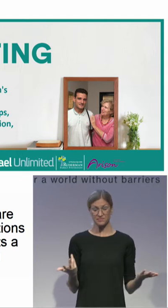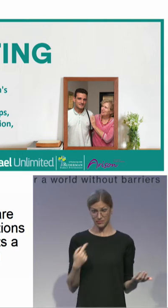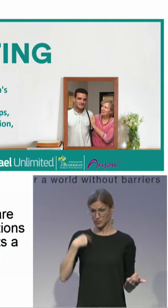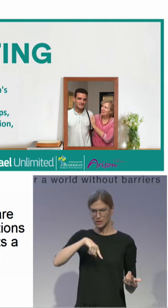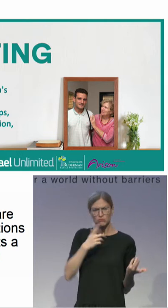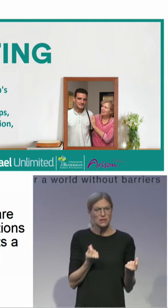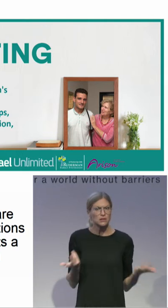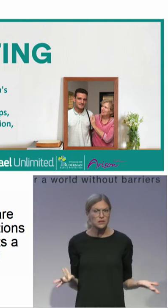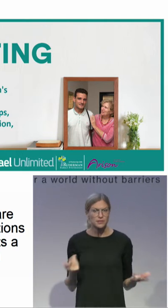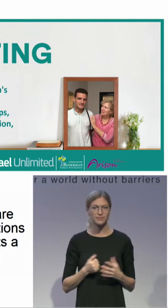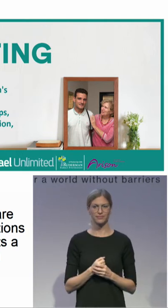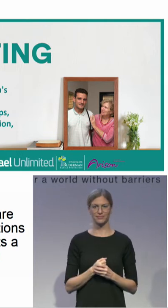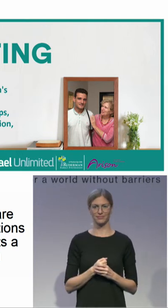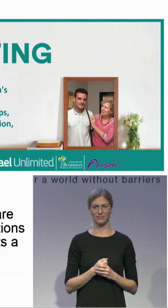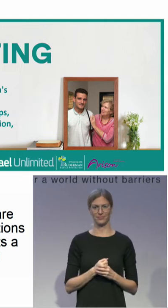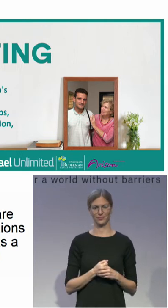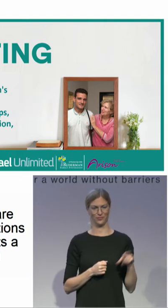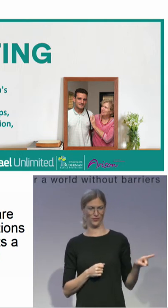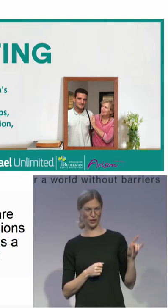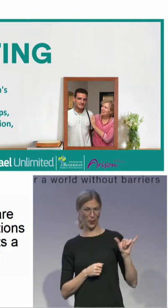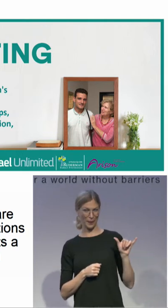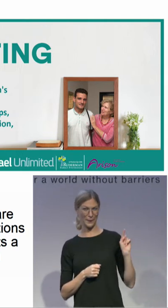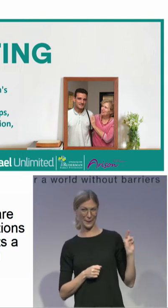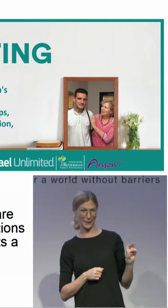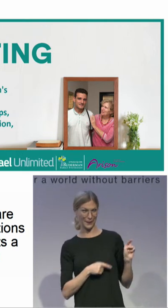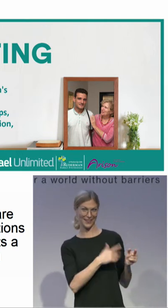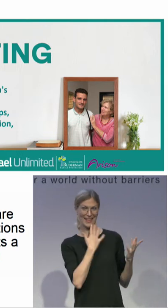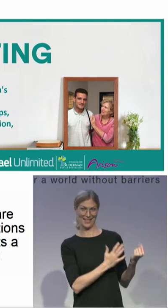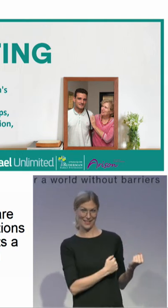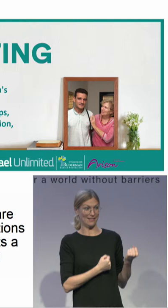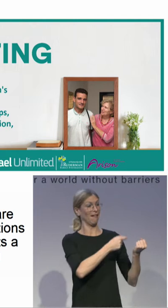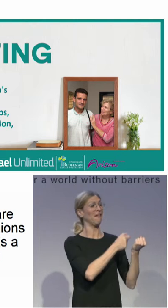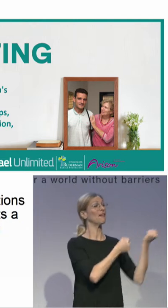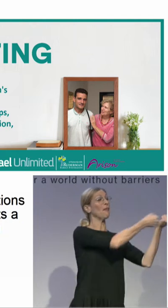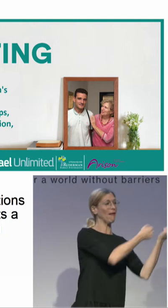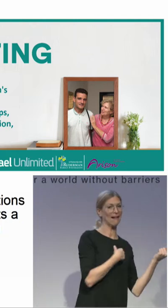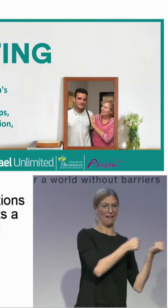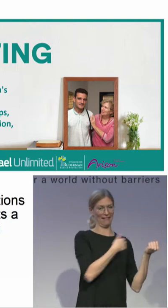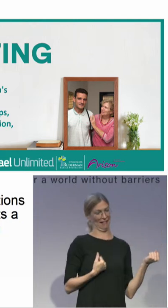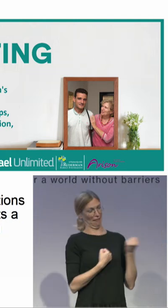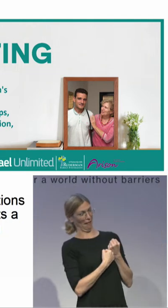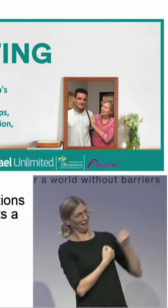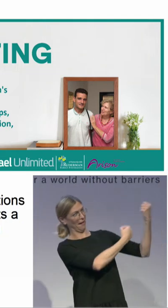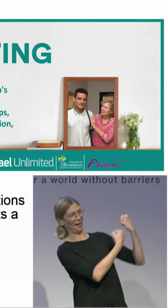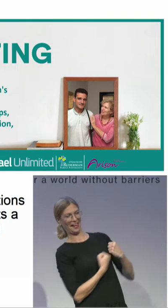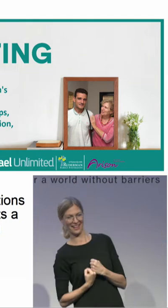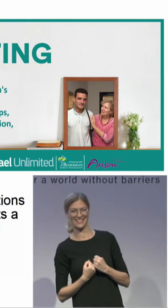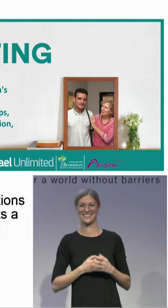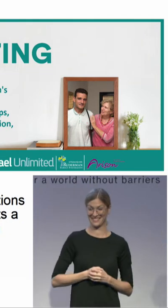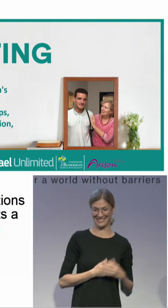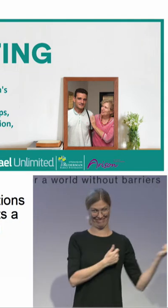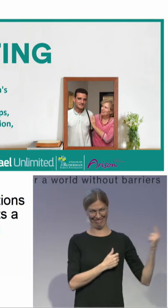consultants, and he consulted with Matt, so we're all connected here. And so, we said,